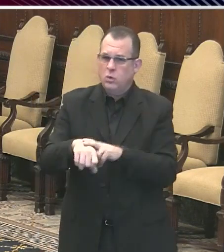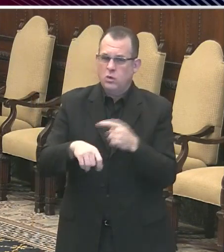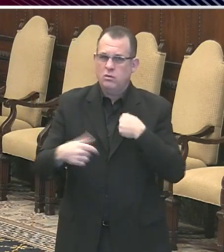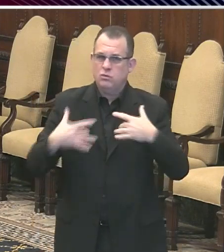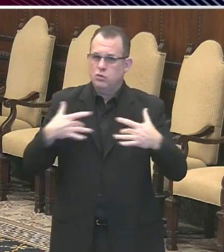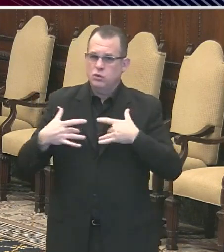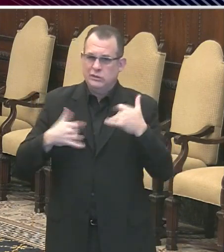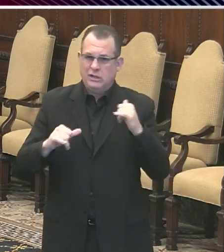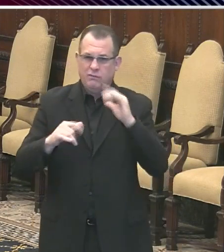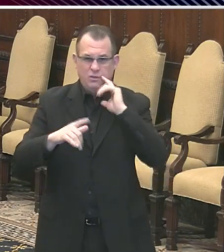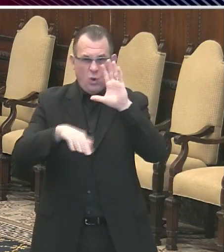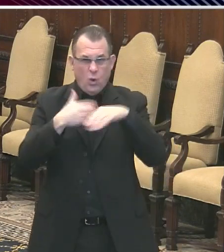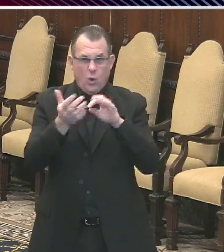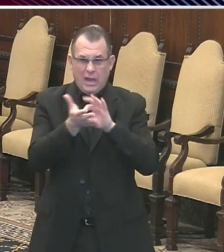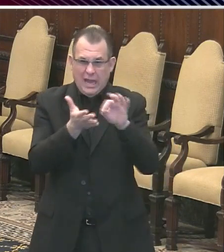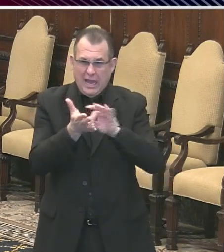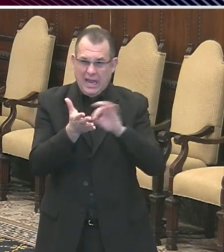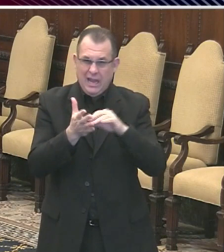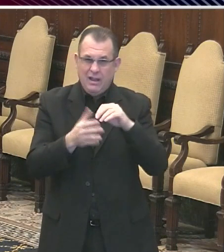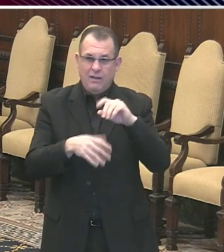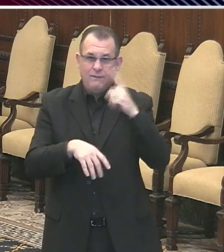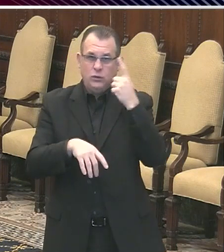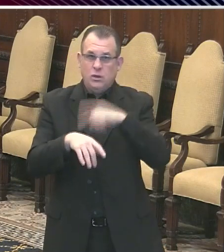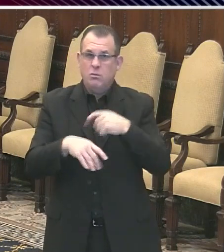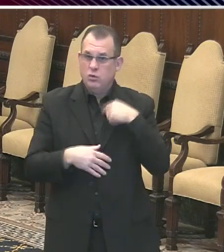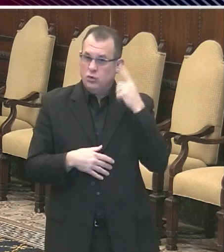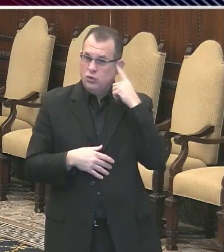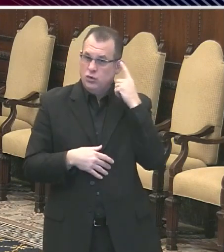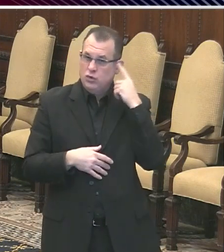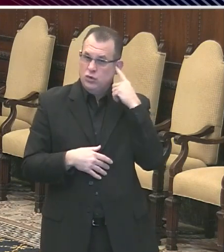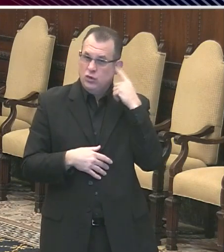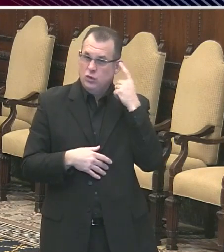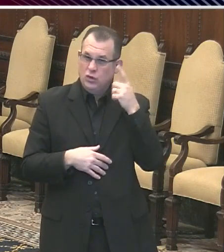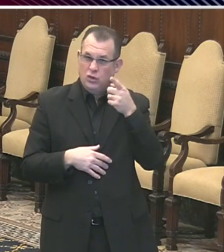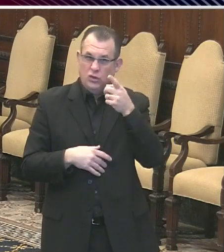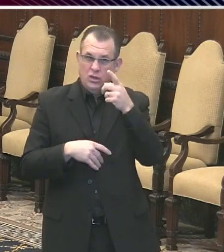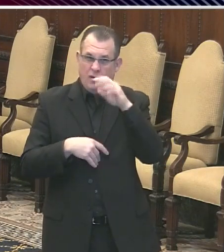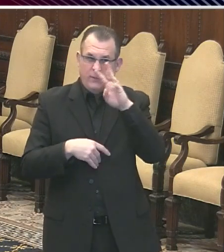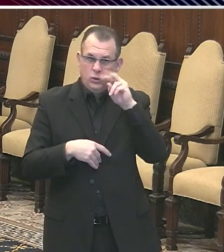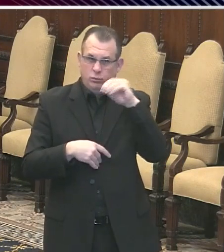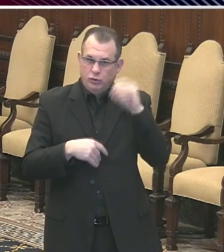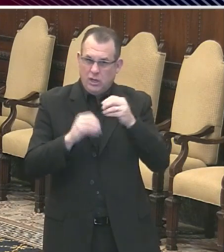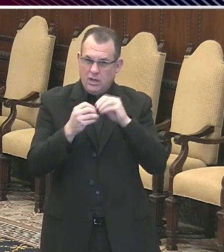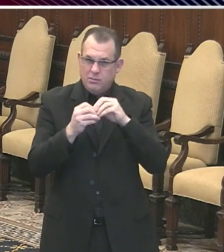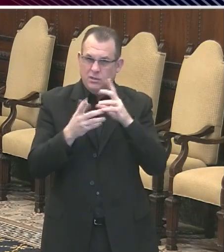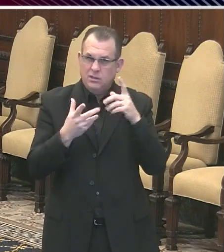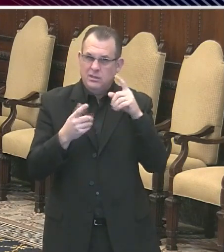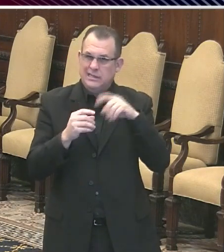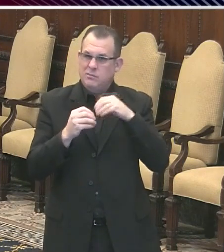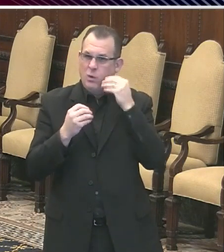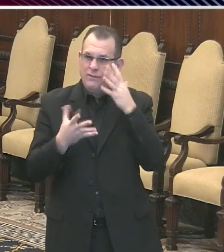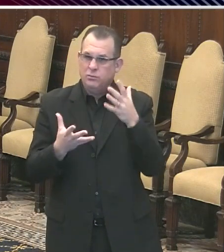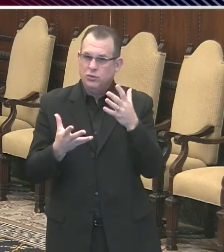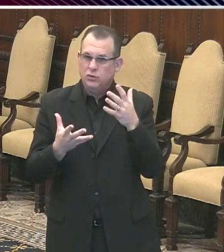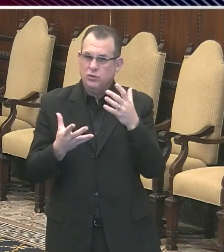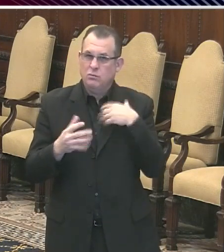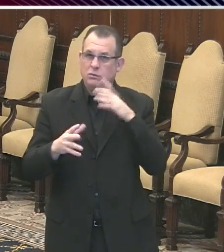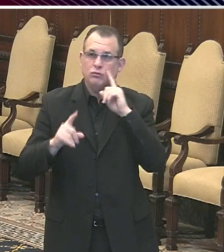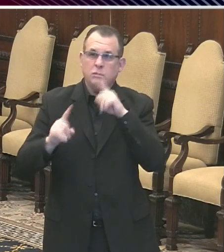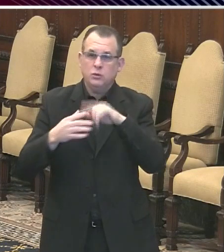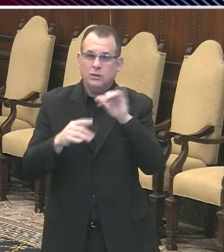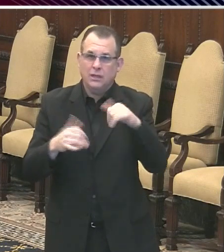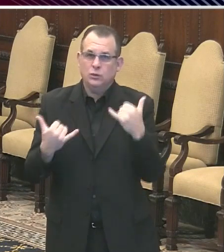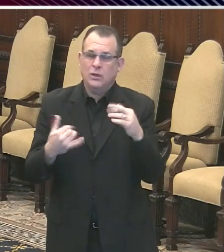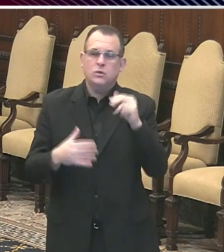heard, this is the first I've heard the 42% number. So we will get some information to get back to you either today or tomorrow with what